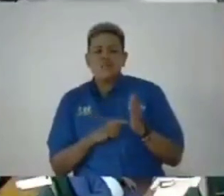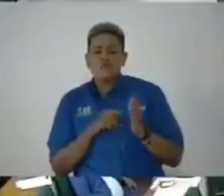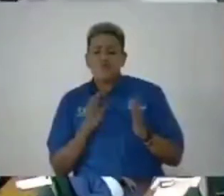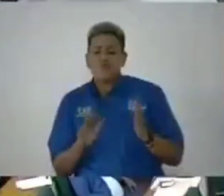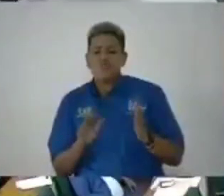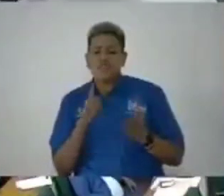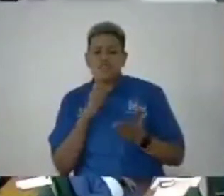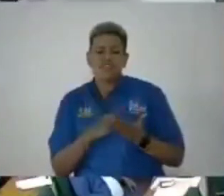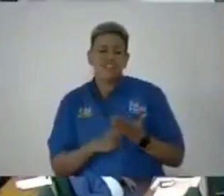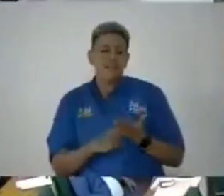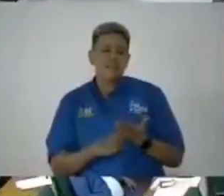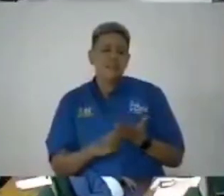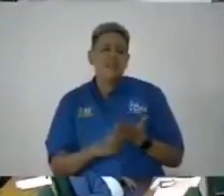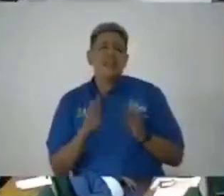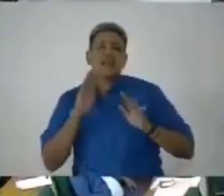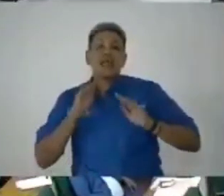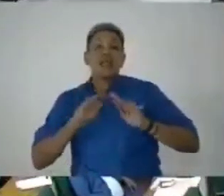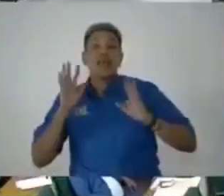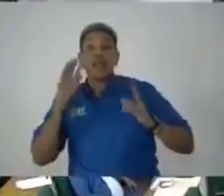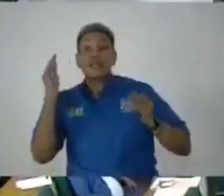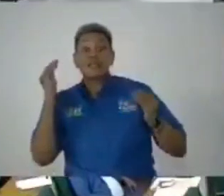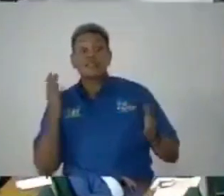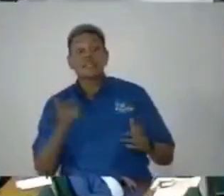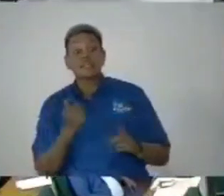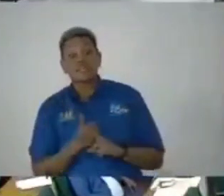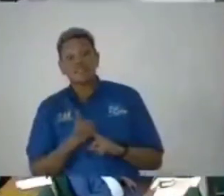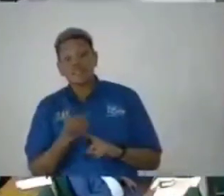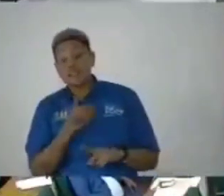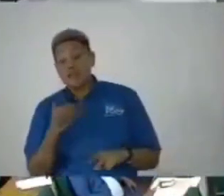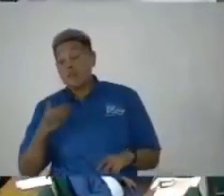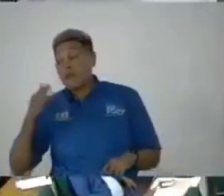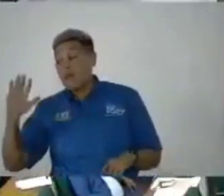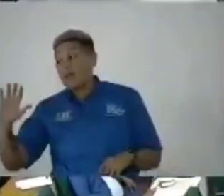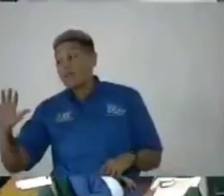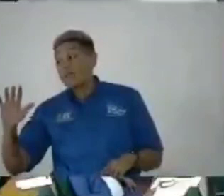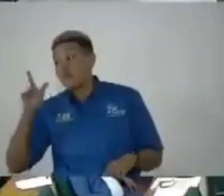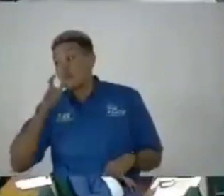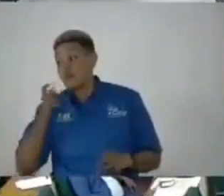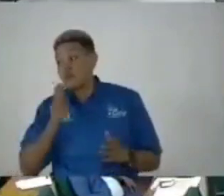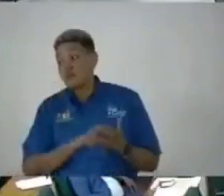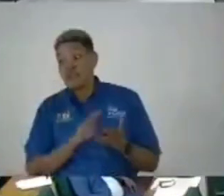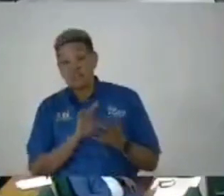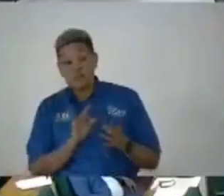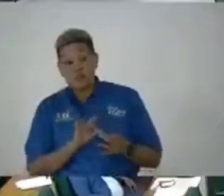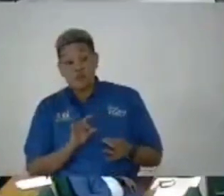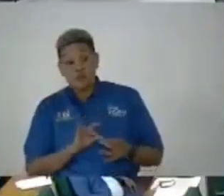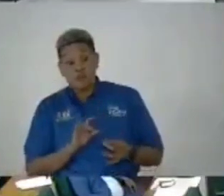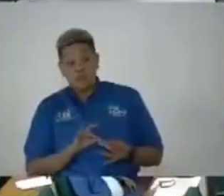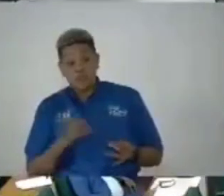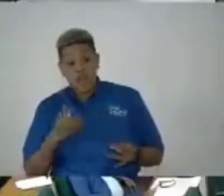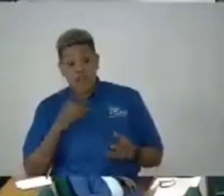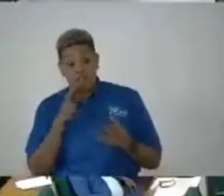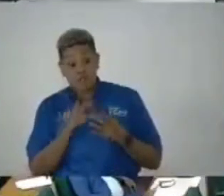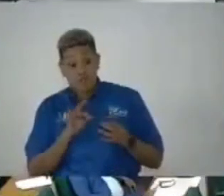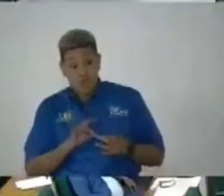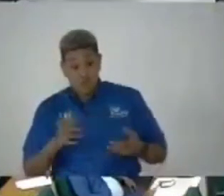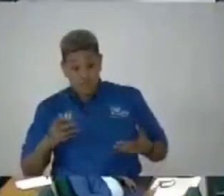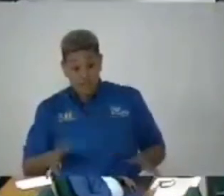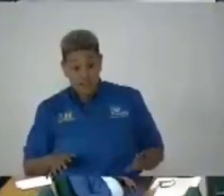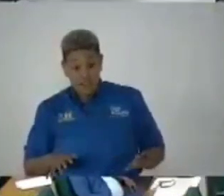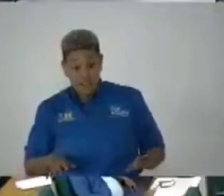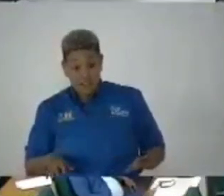of debate clearly states that if the member who raised the motion, having spoken on it,